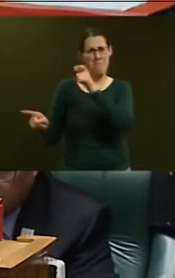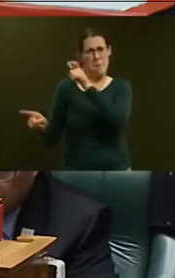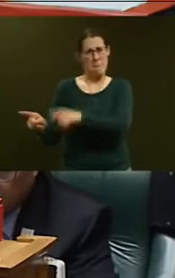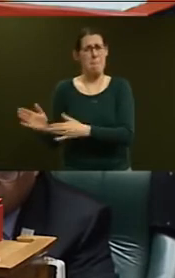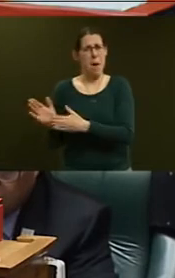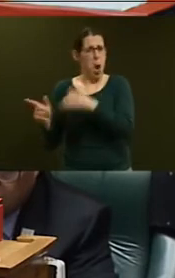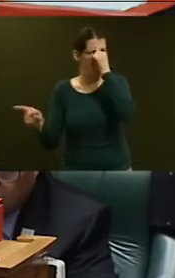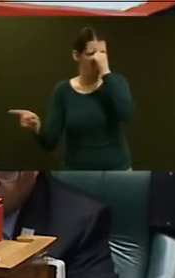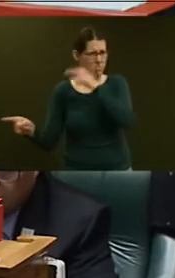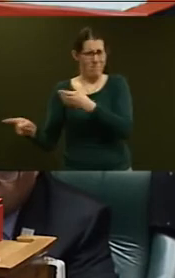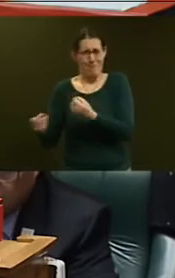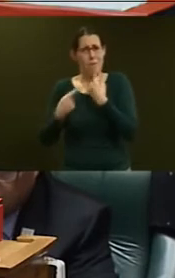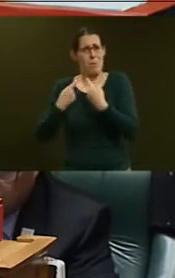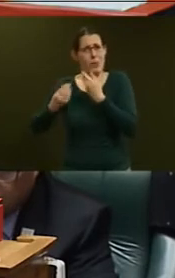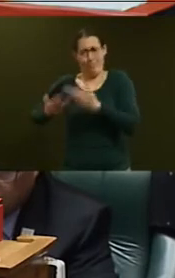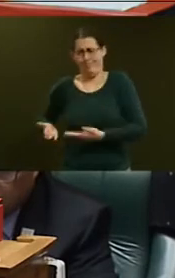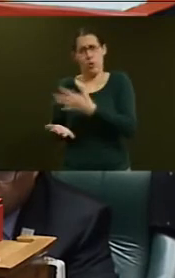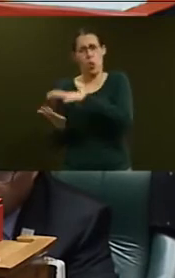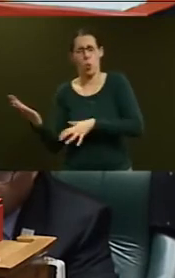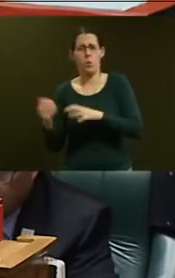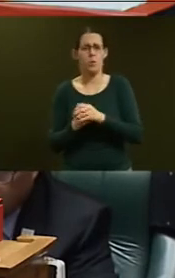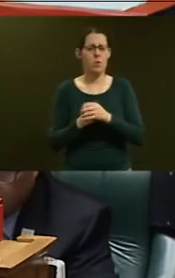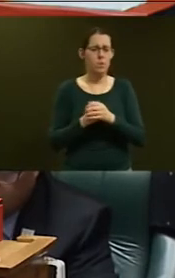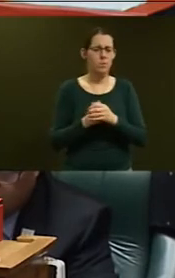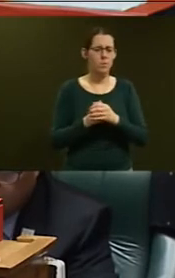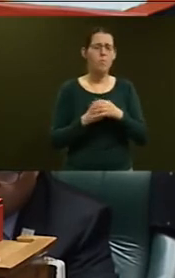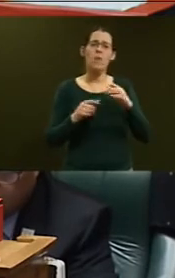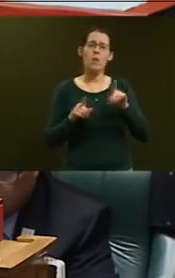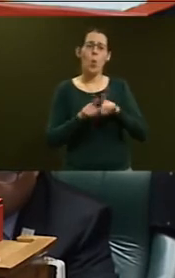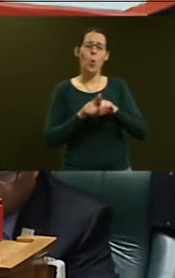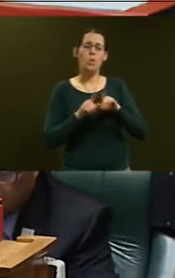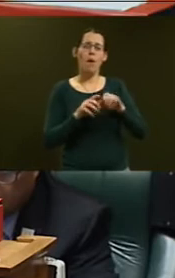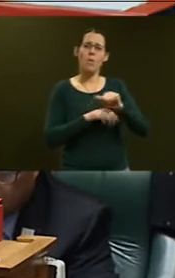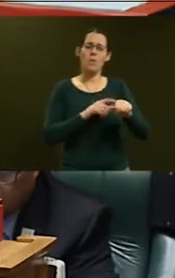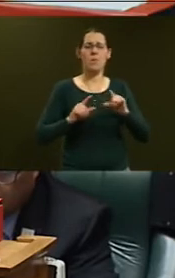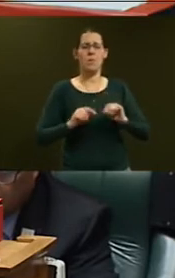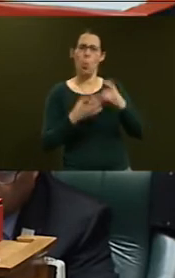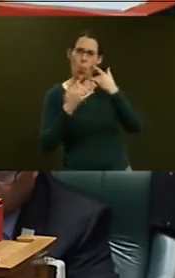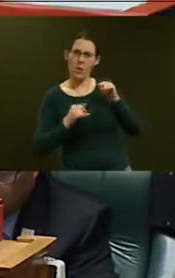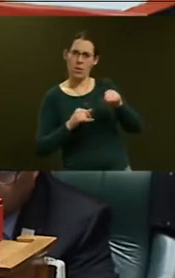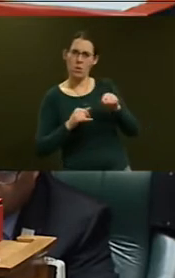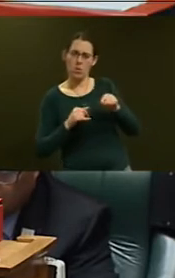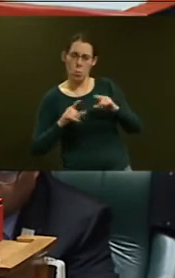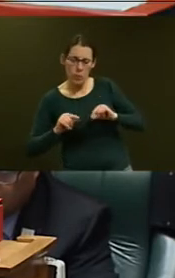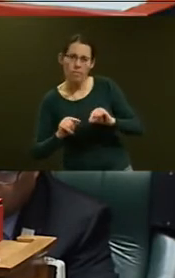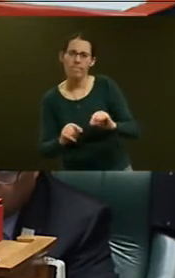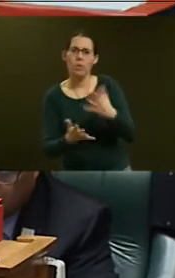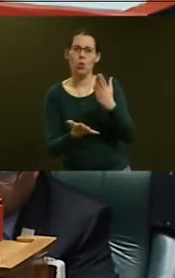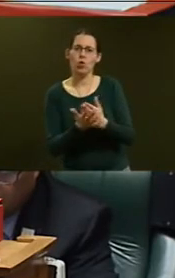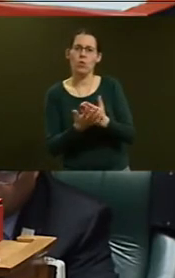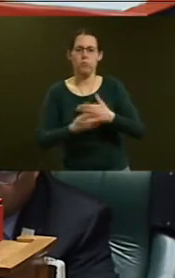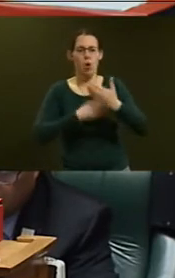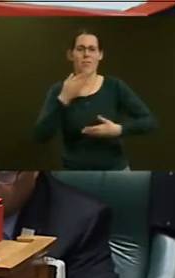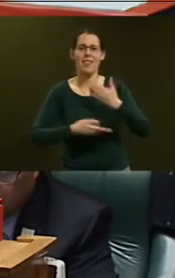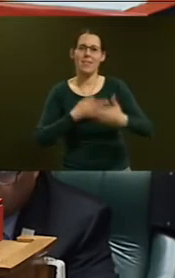though, subsequently commission Audit New Zealand to undertake an assurance process on the process followed by the Ministry in its engagement